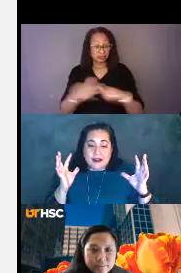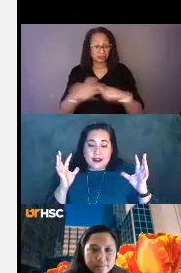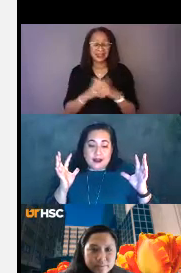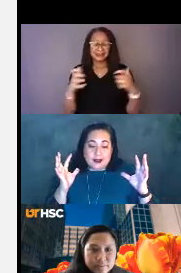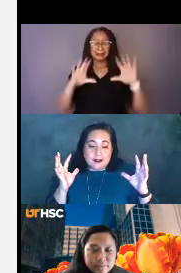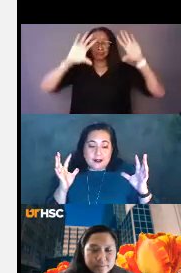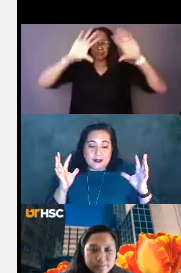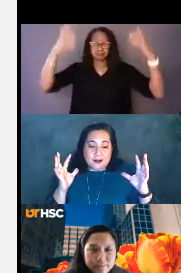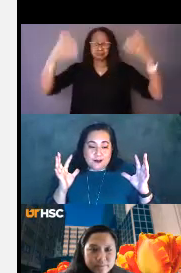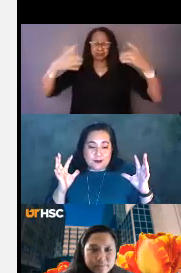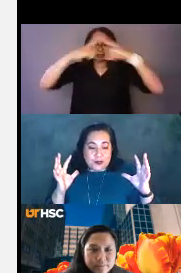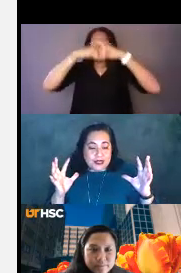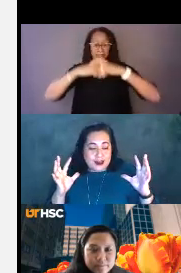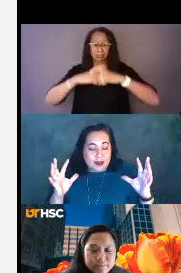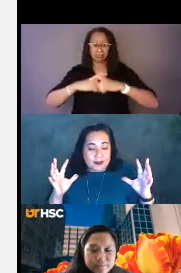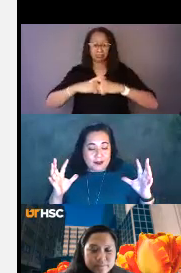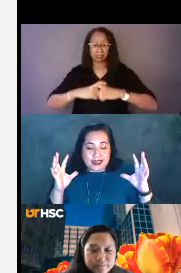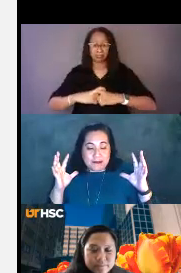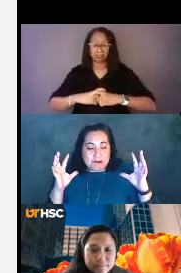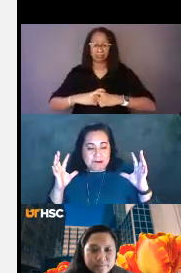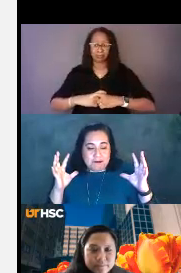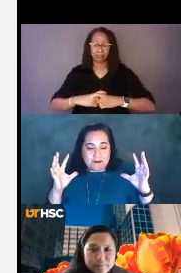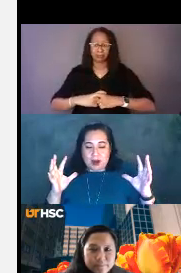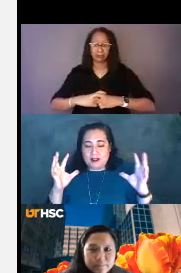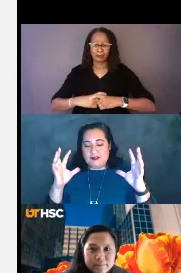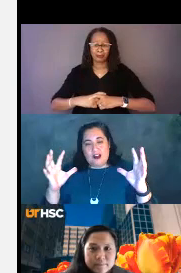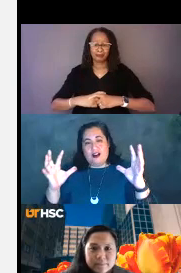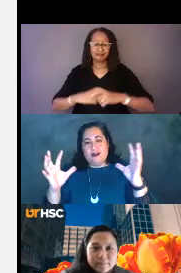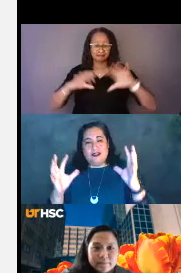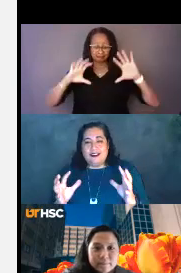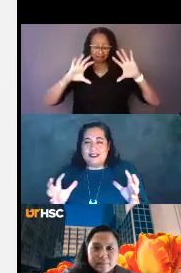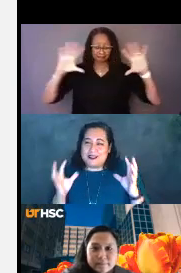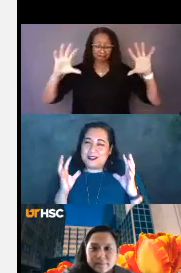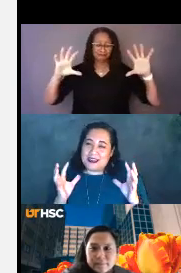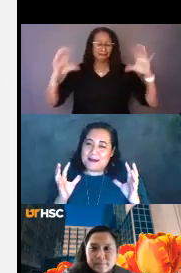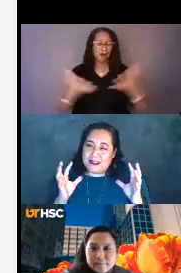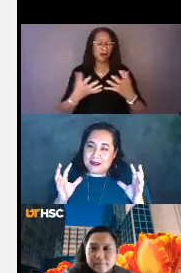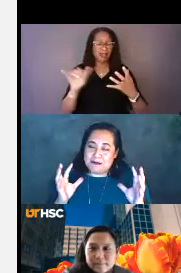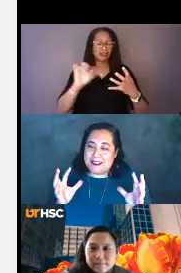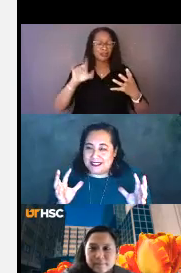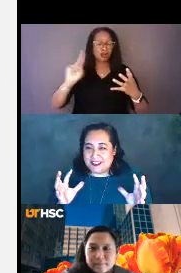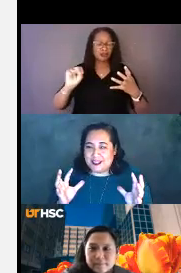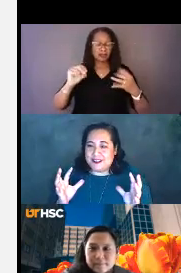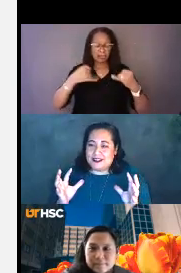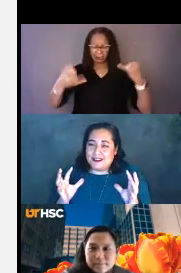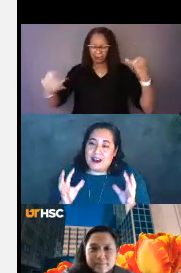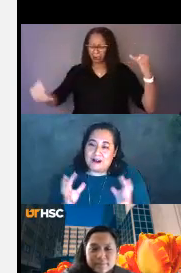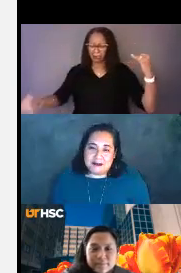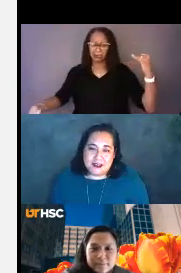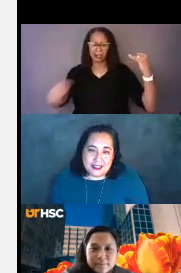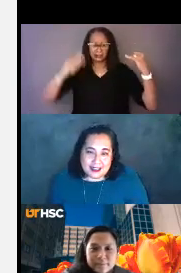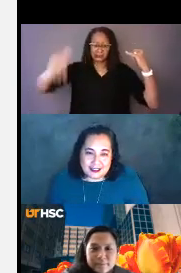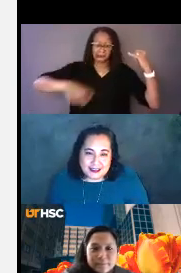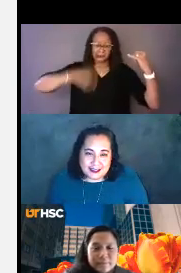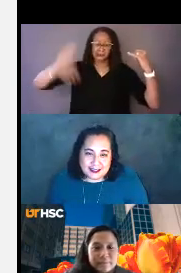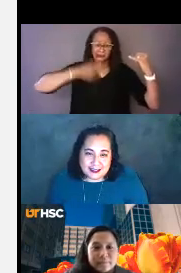big complex like ball of yarn I want to tell you is what I'm building for you of how we